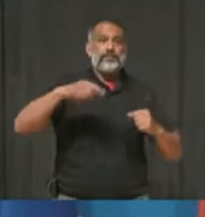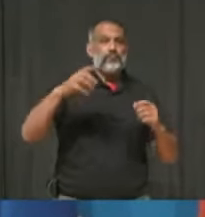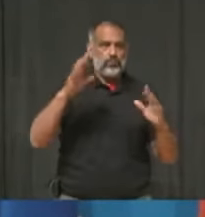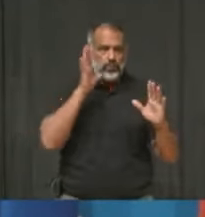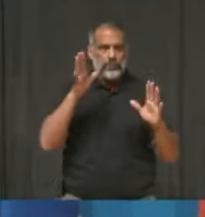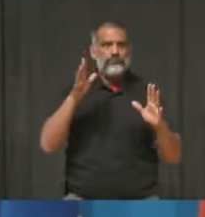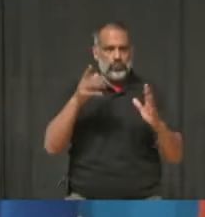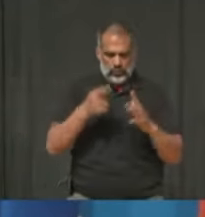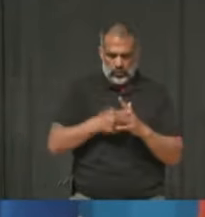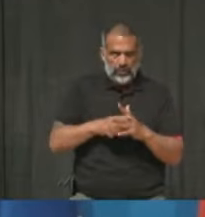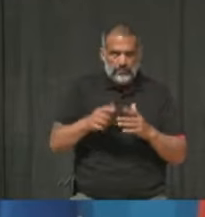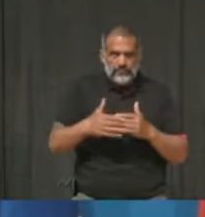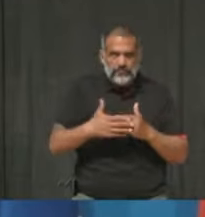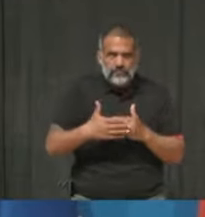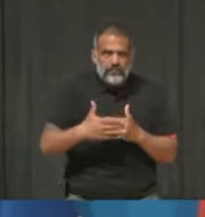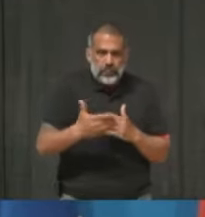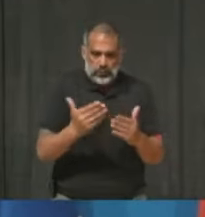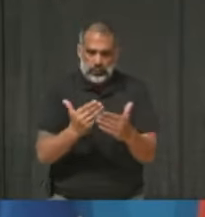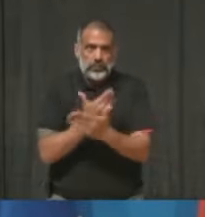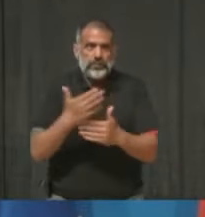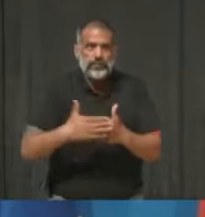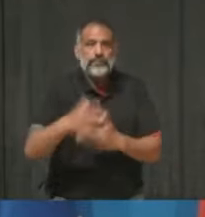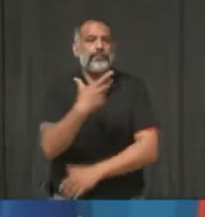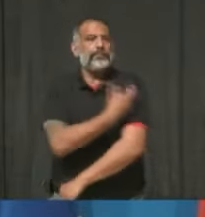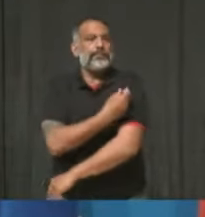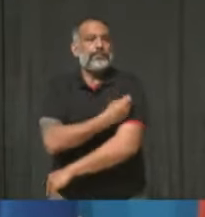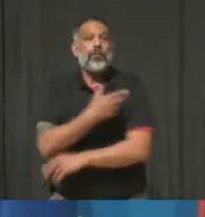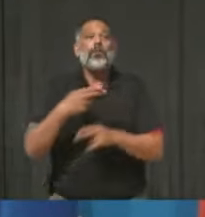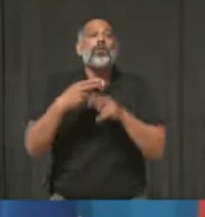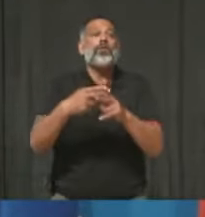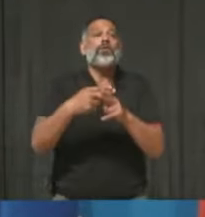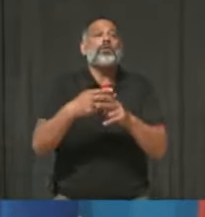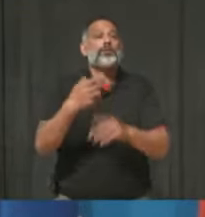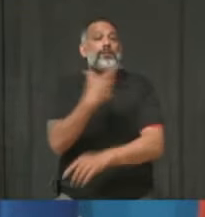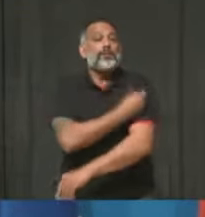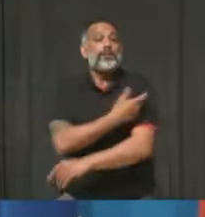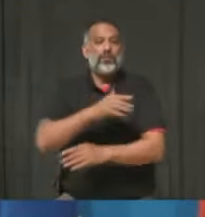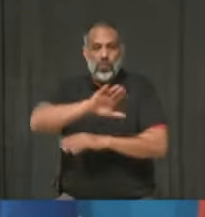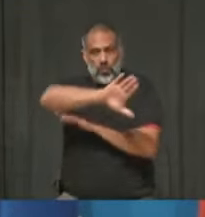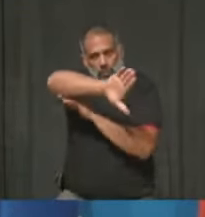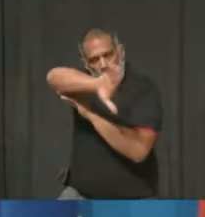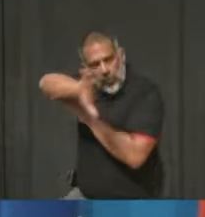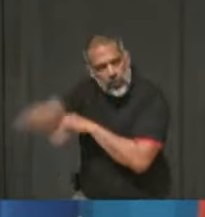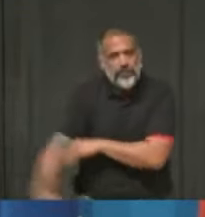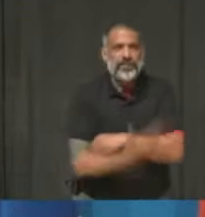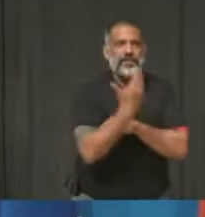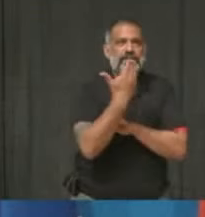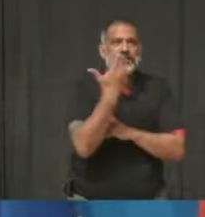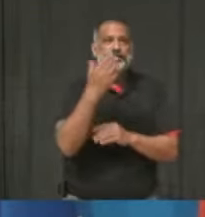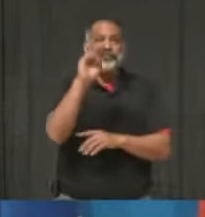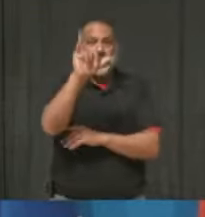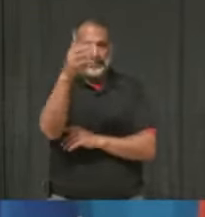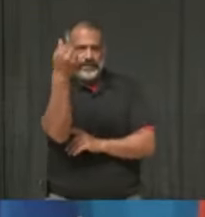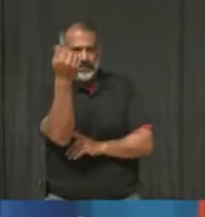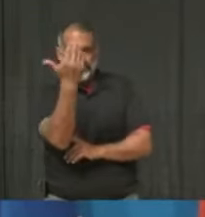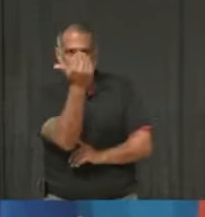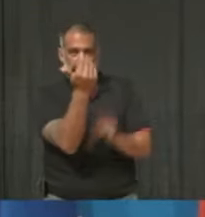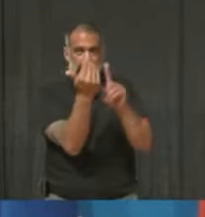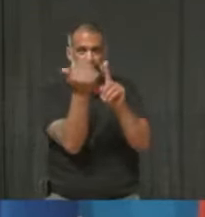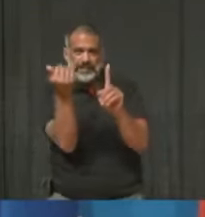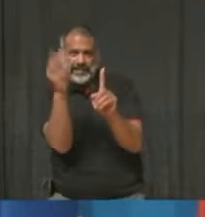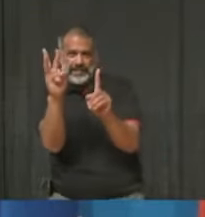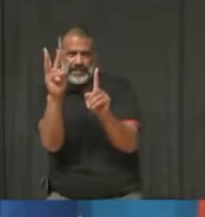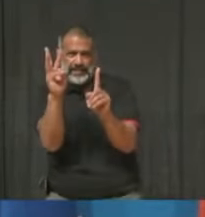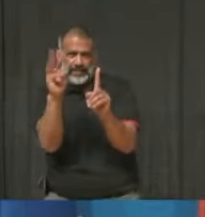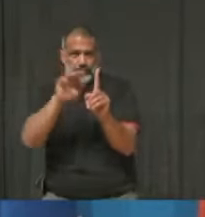called Doses After Dark, which will run this weekend, May 15th and 16th, over a 32